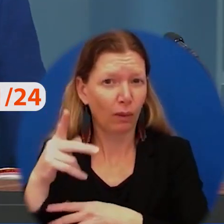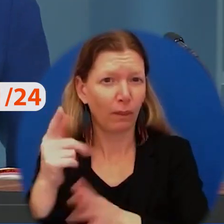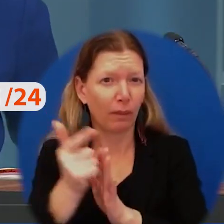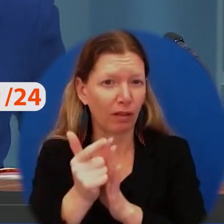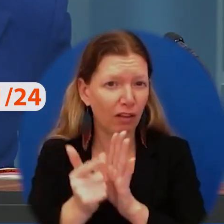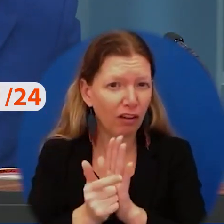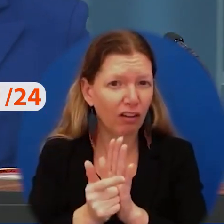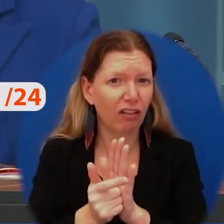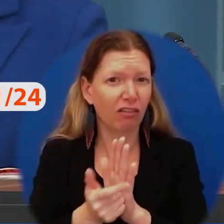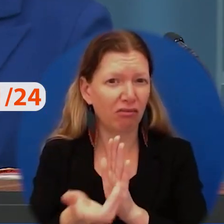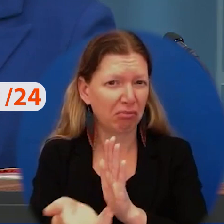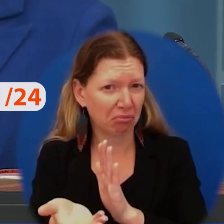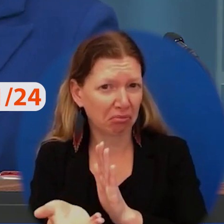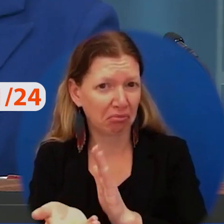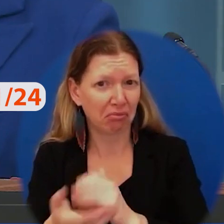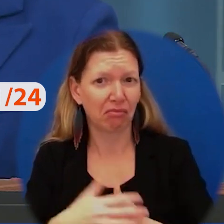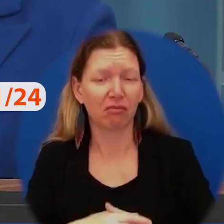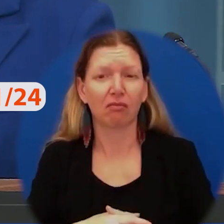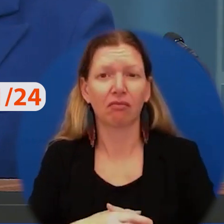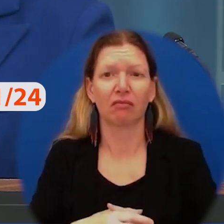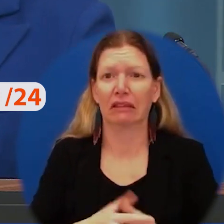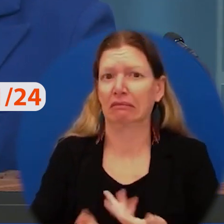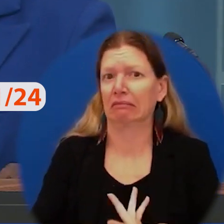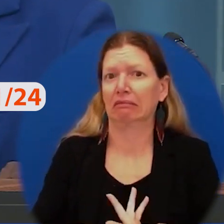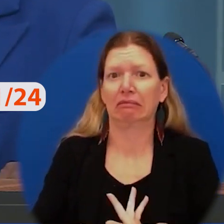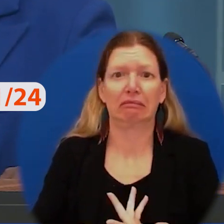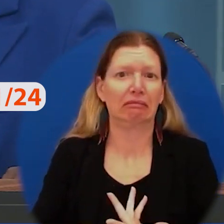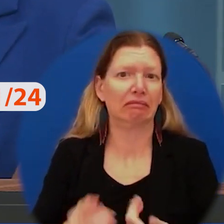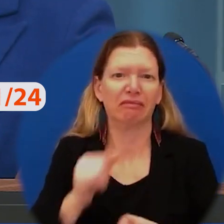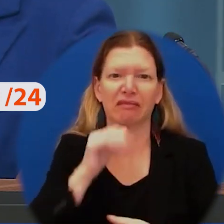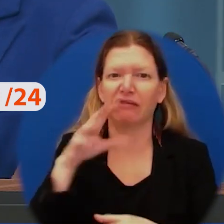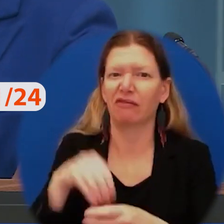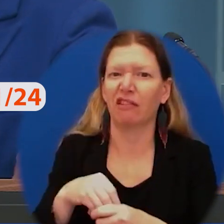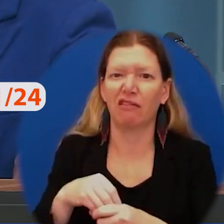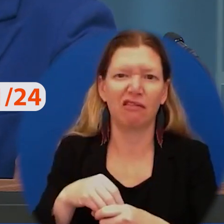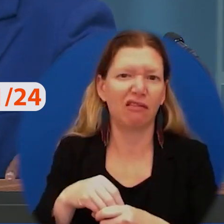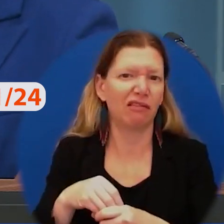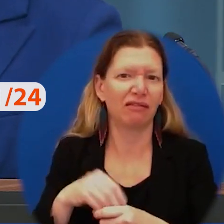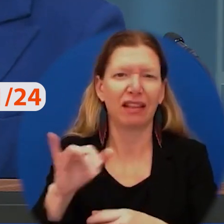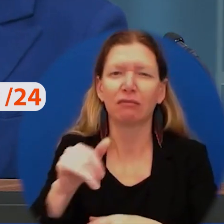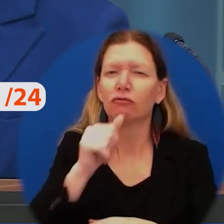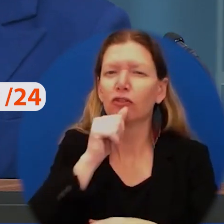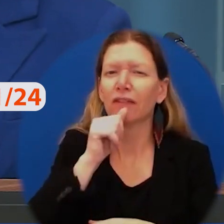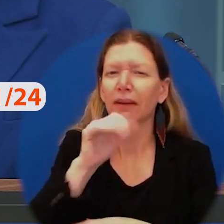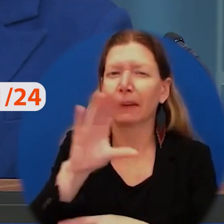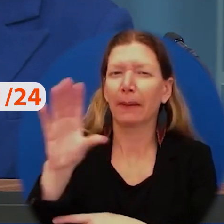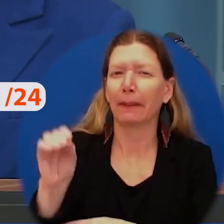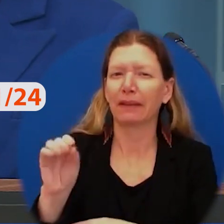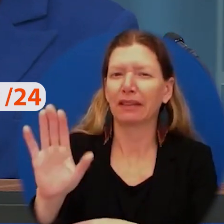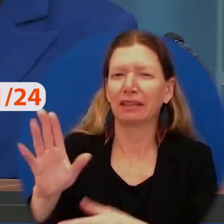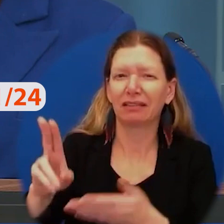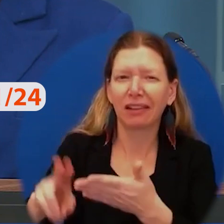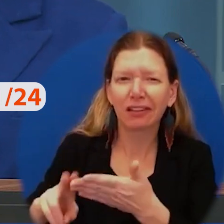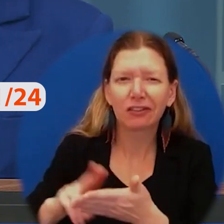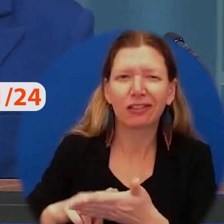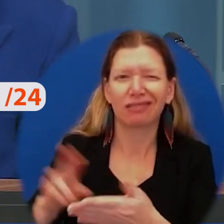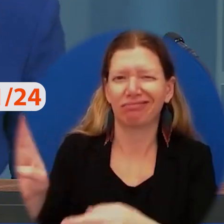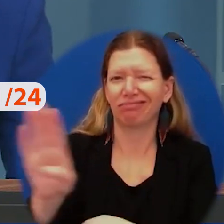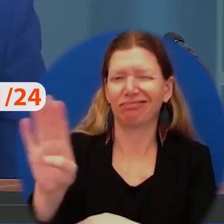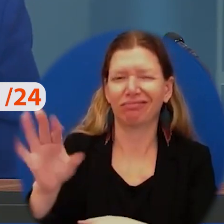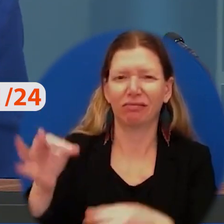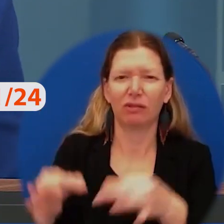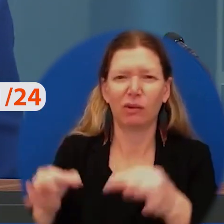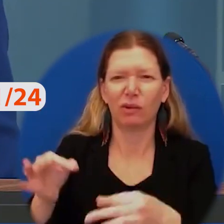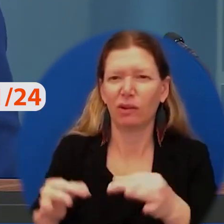company's legal cases. Look, this ruling, and I'll just add a finer point, this ruling doesn't involve